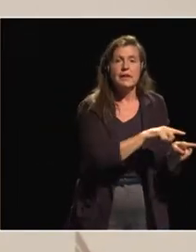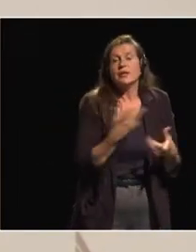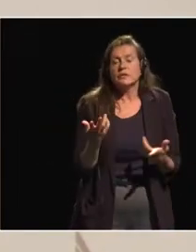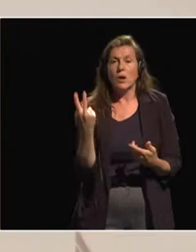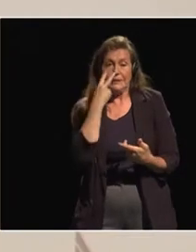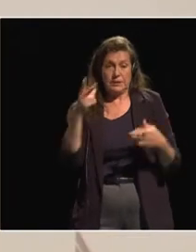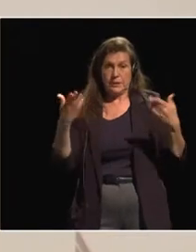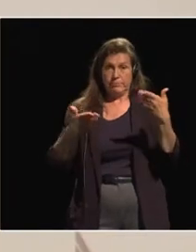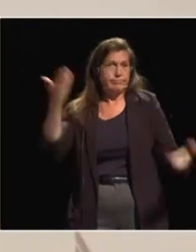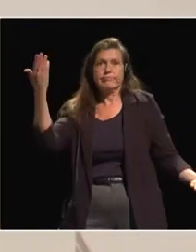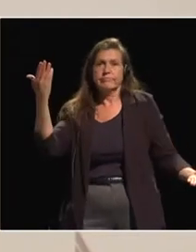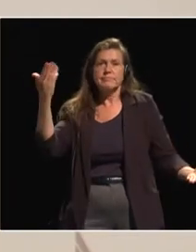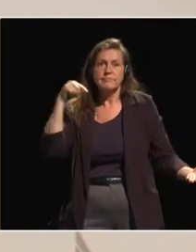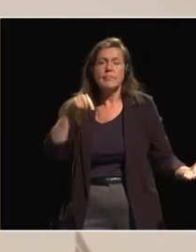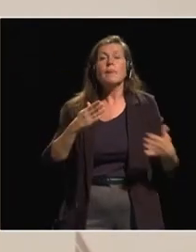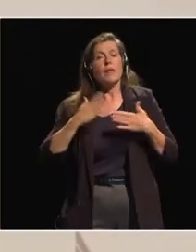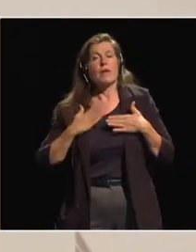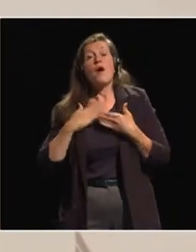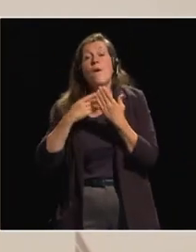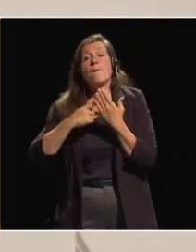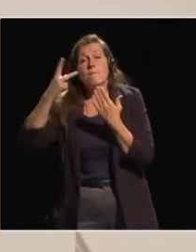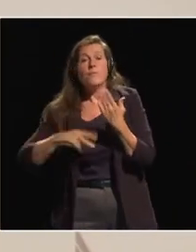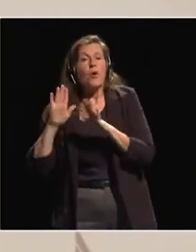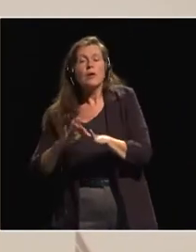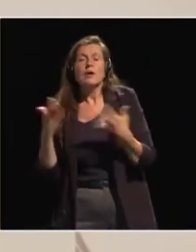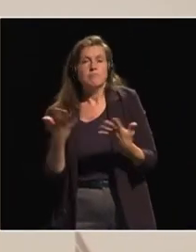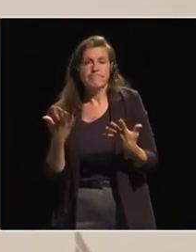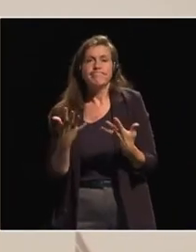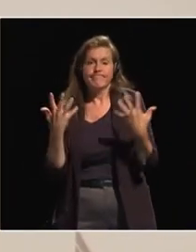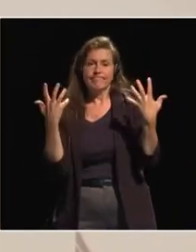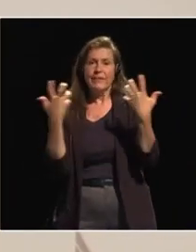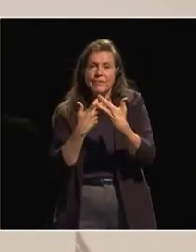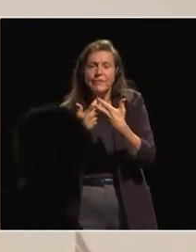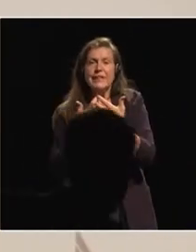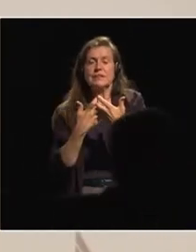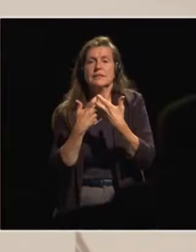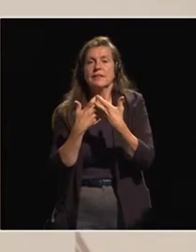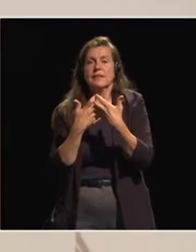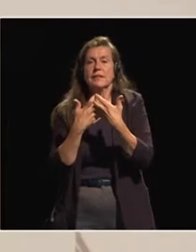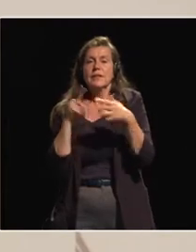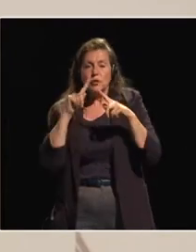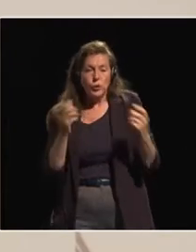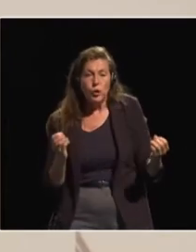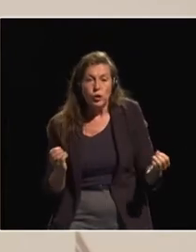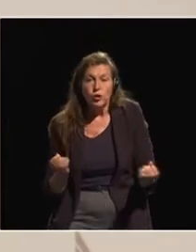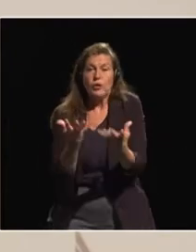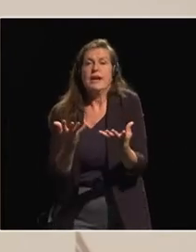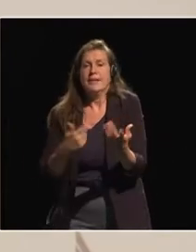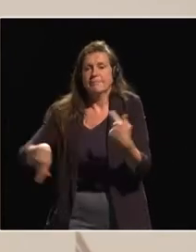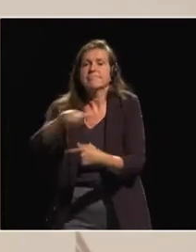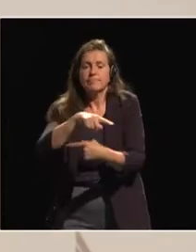between that. Our program exactly fit into niche and to create a job firm.